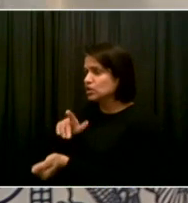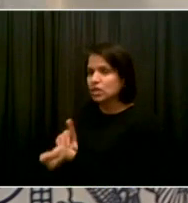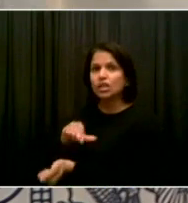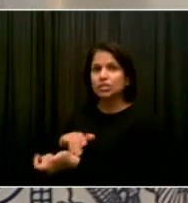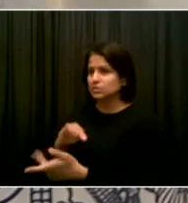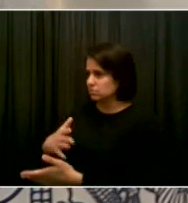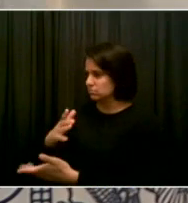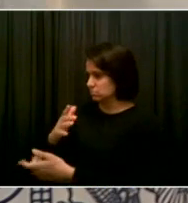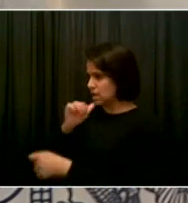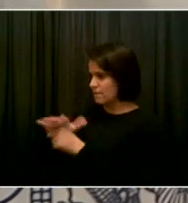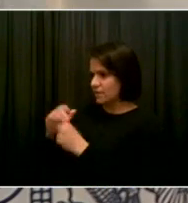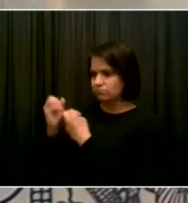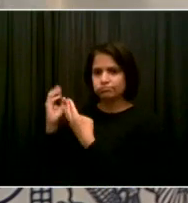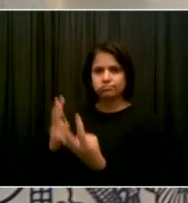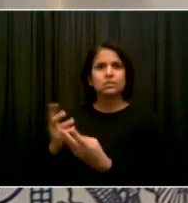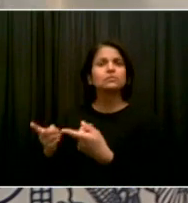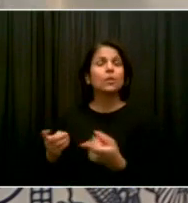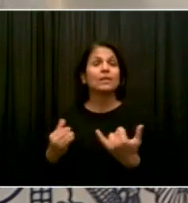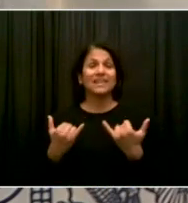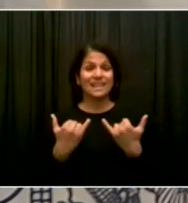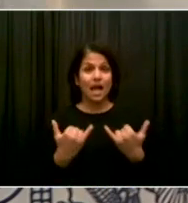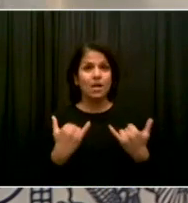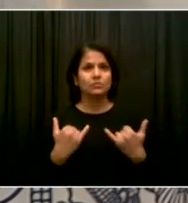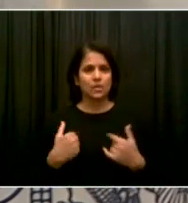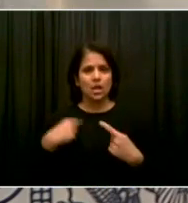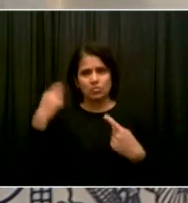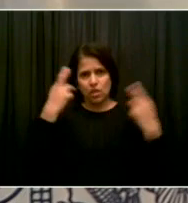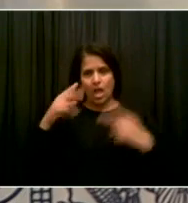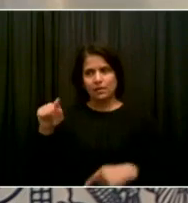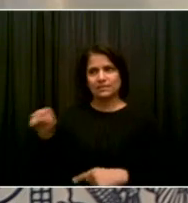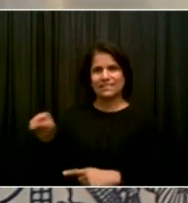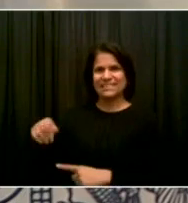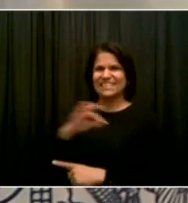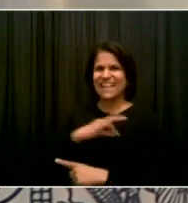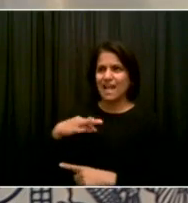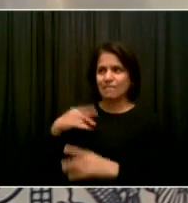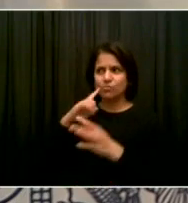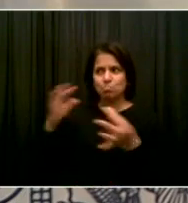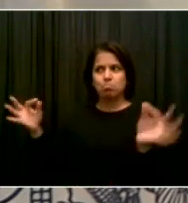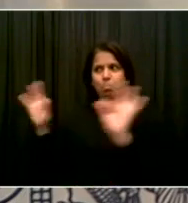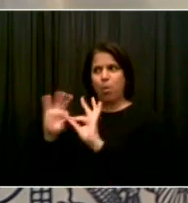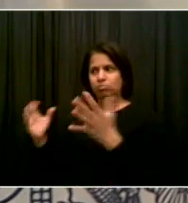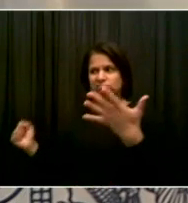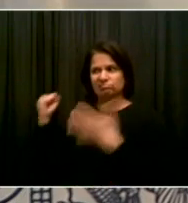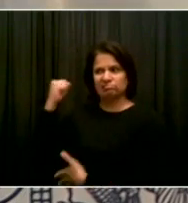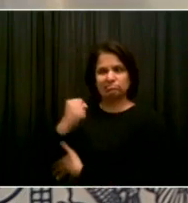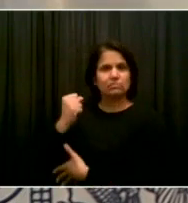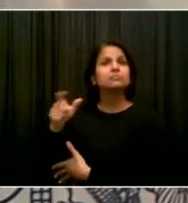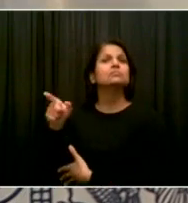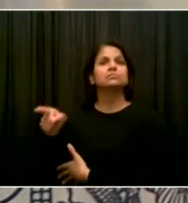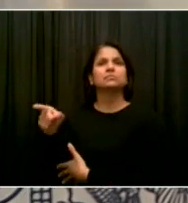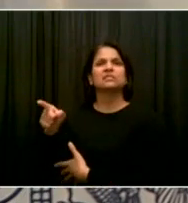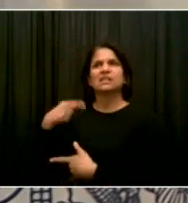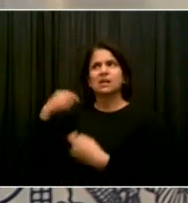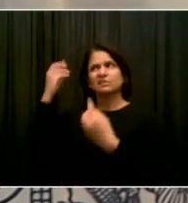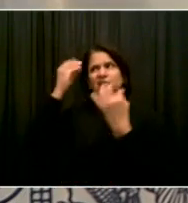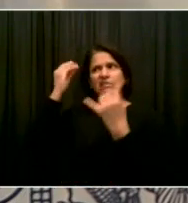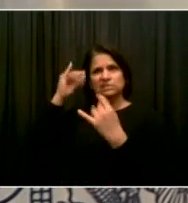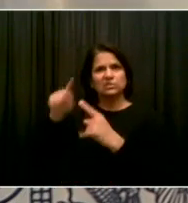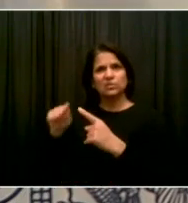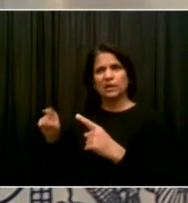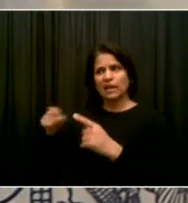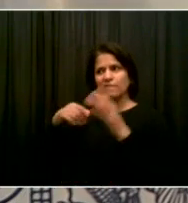staffing the first consideration. You heard Dr. Katz earlier, it was quite possible for him to increase ICU